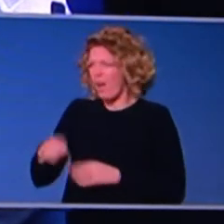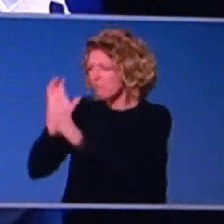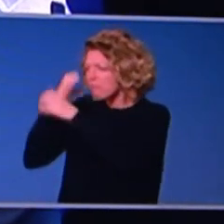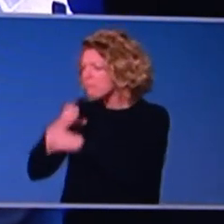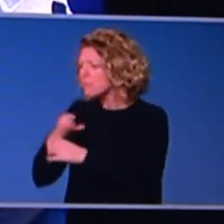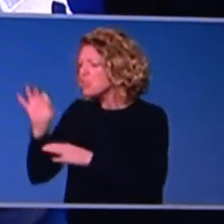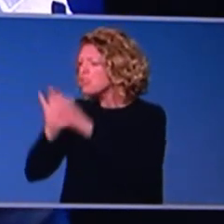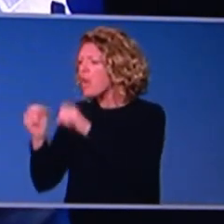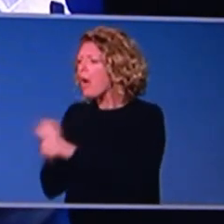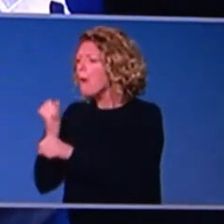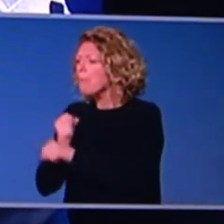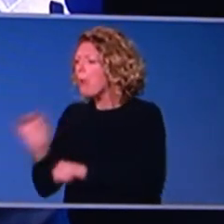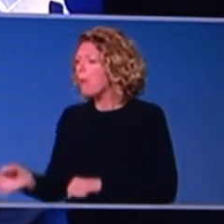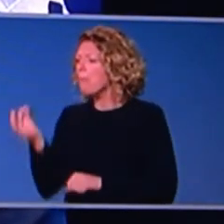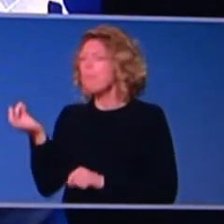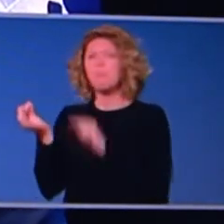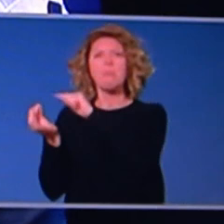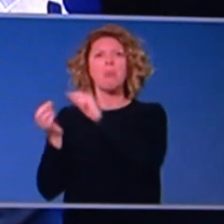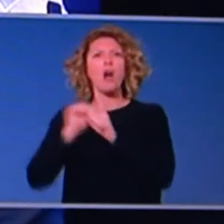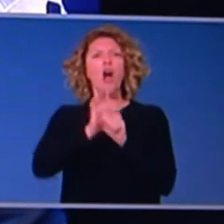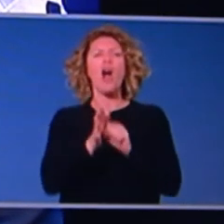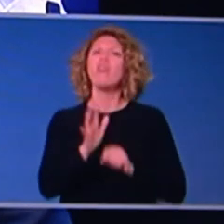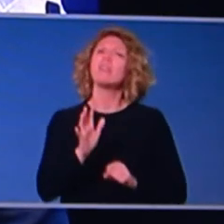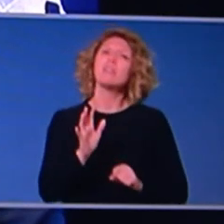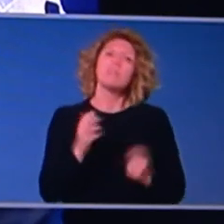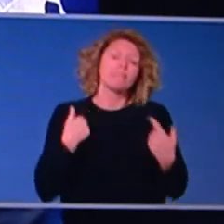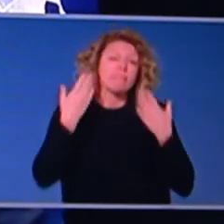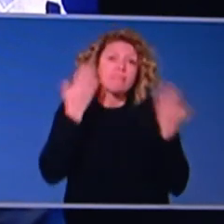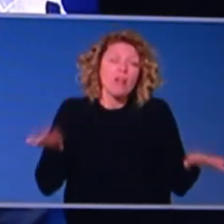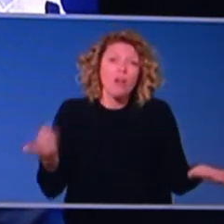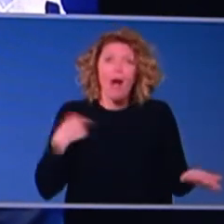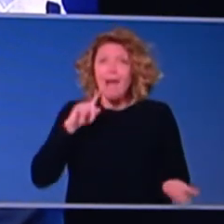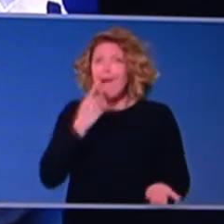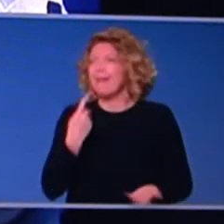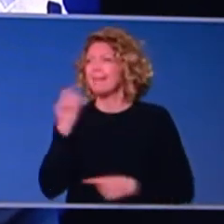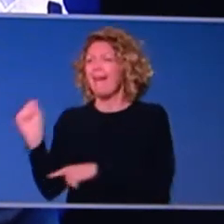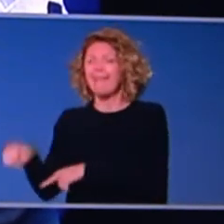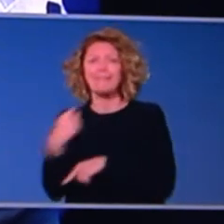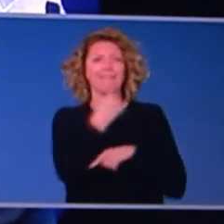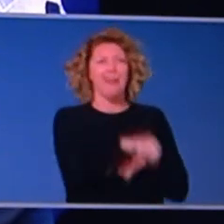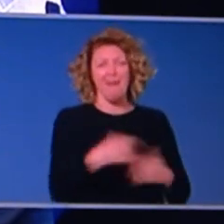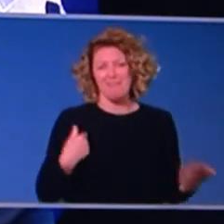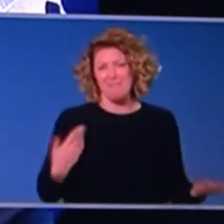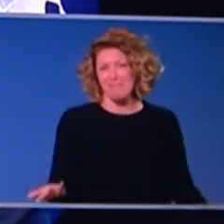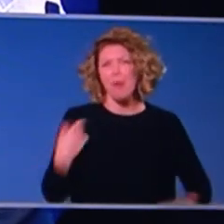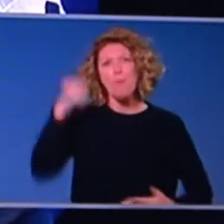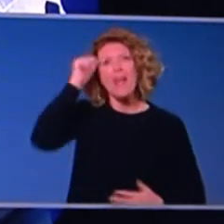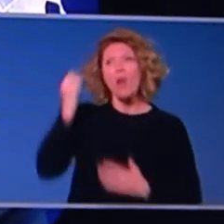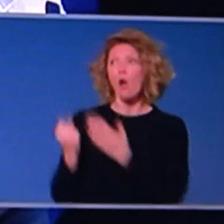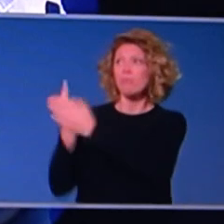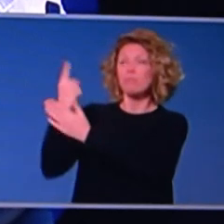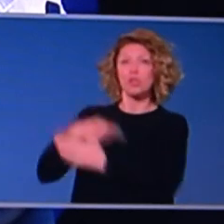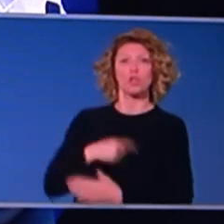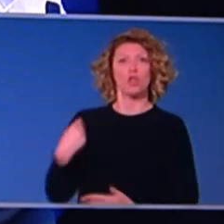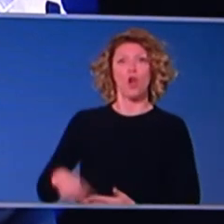um, that would indicate that was the likely source. Now, you can't rule anything out in these environments. I mean, we know it started in China. We